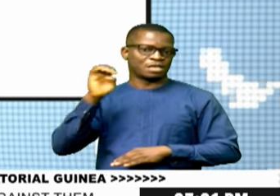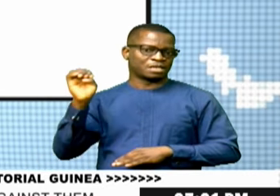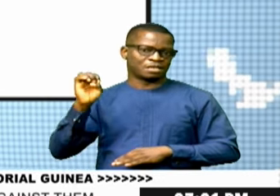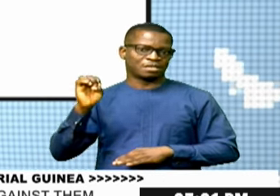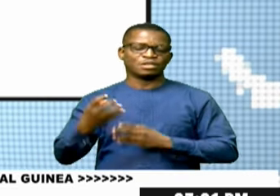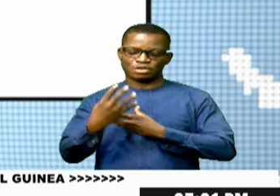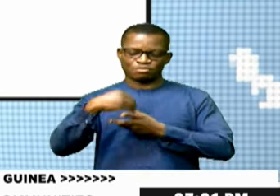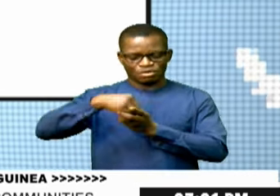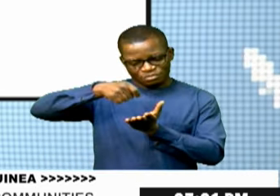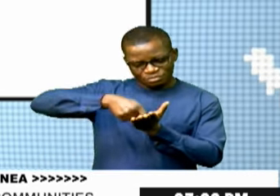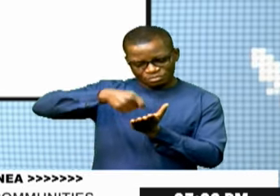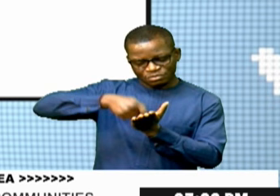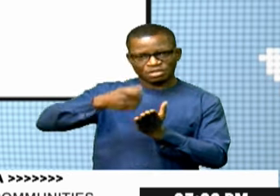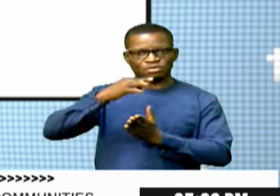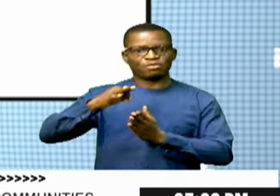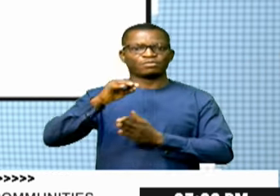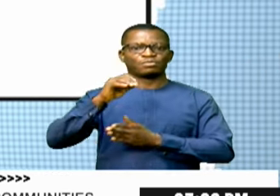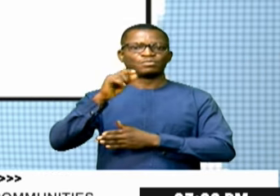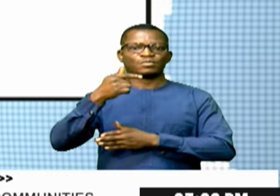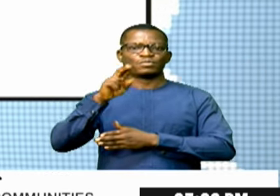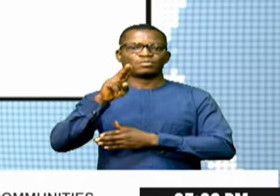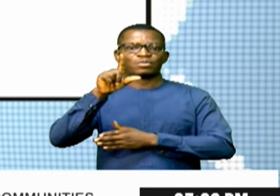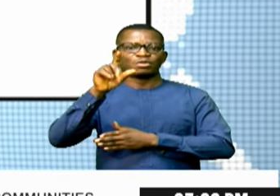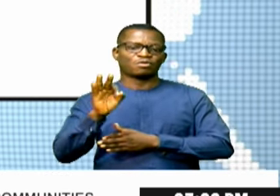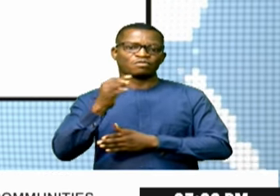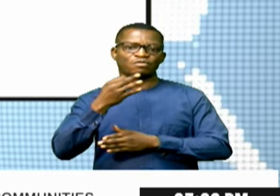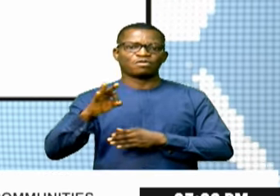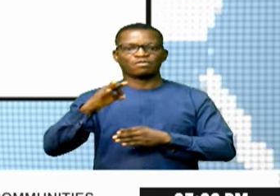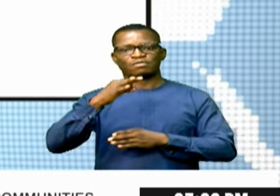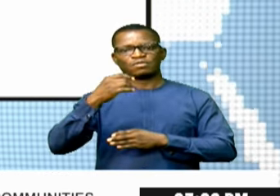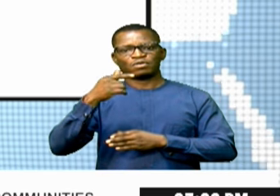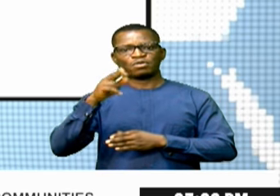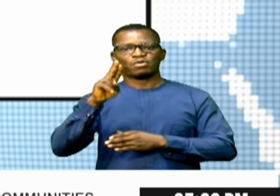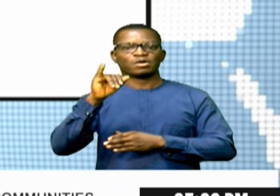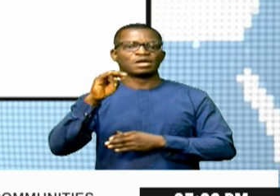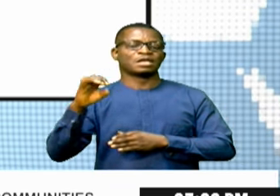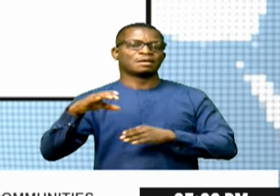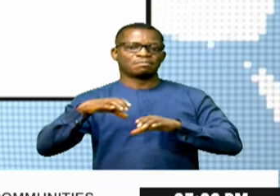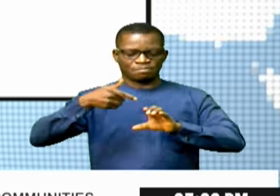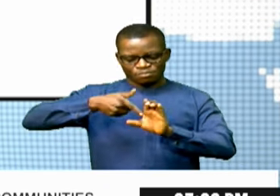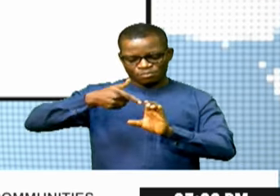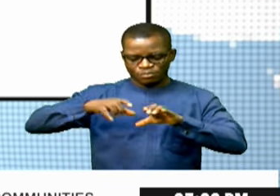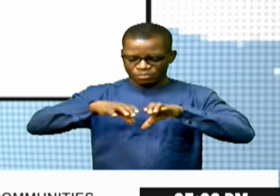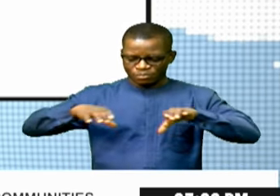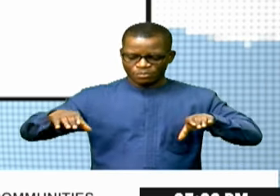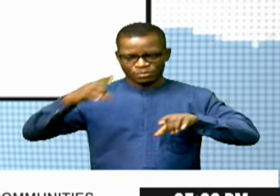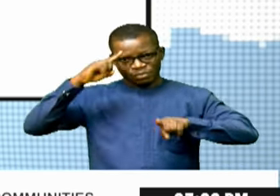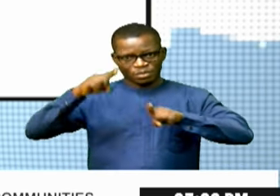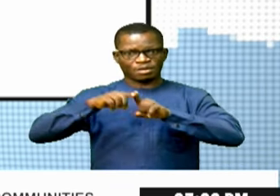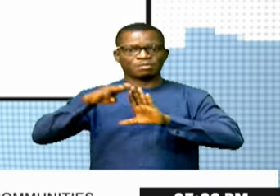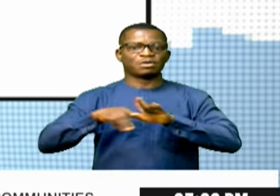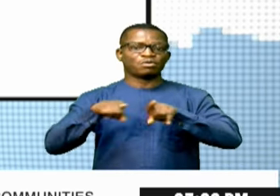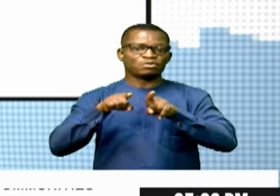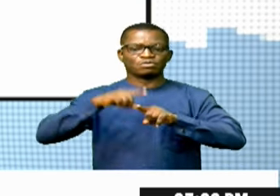the signing of the Gulf of Guinea Pipeline Agreement. President Tinibu also sealed agreements on the